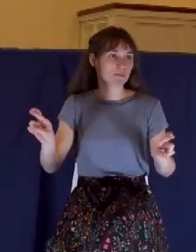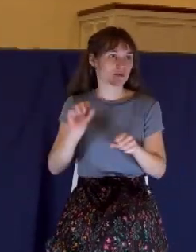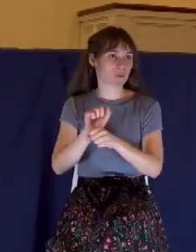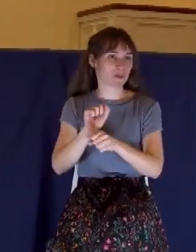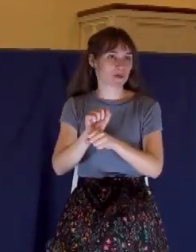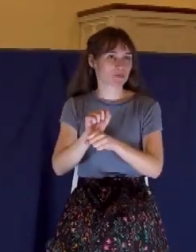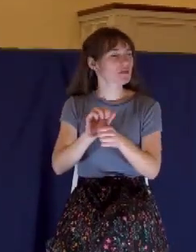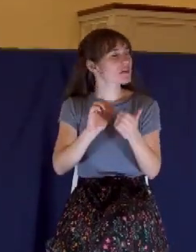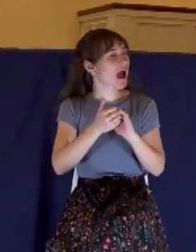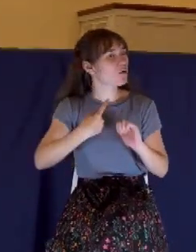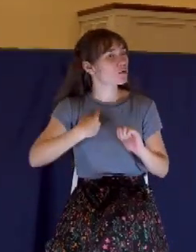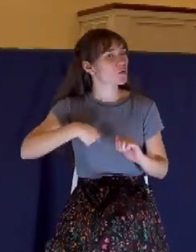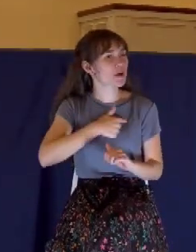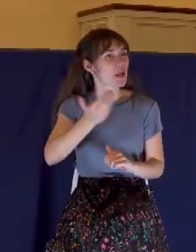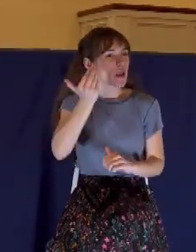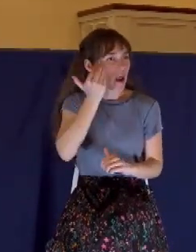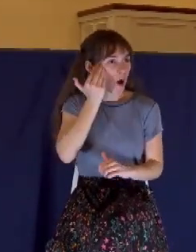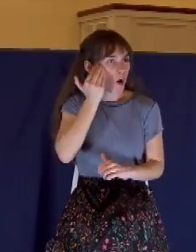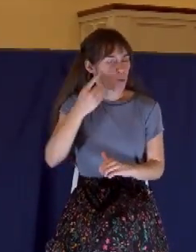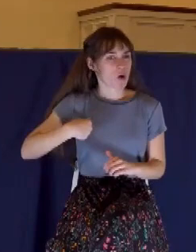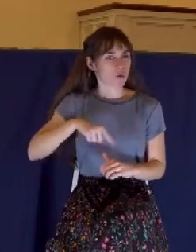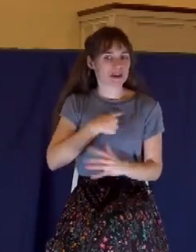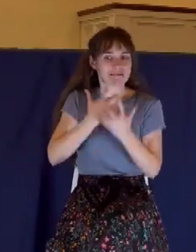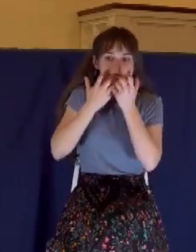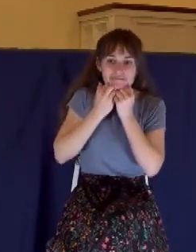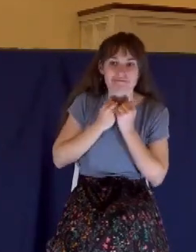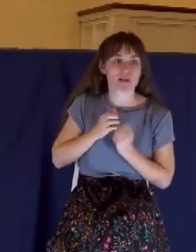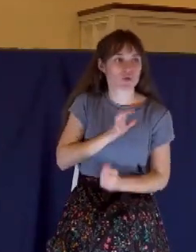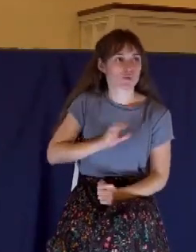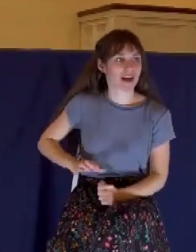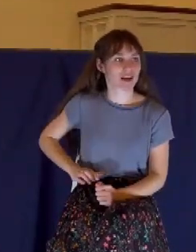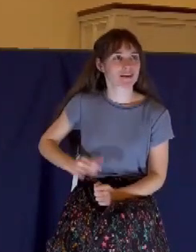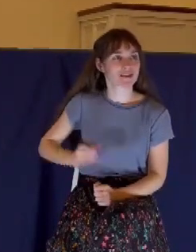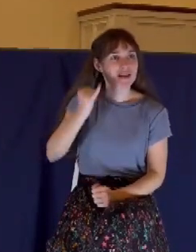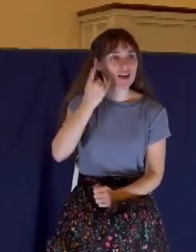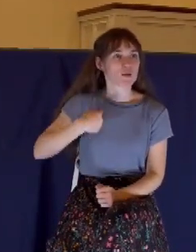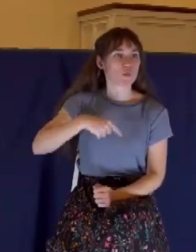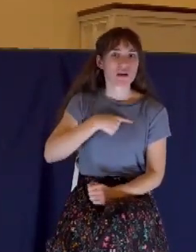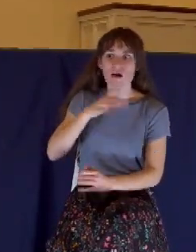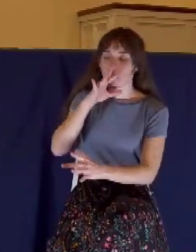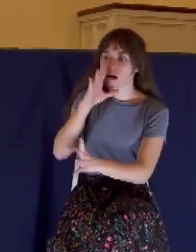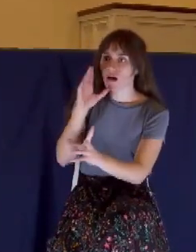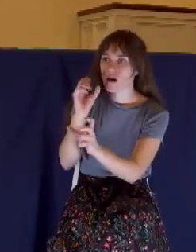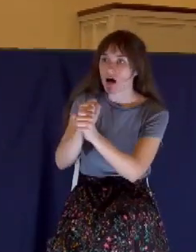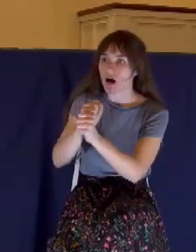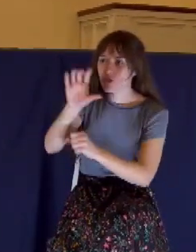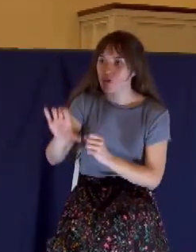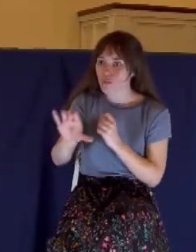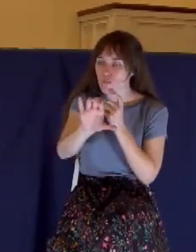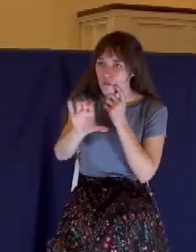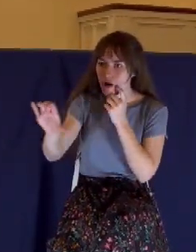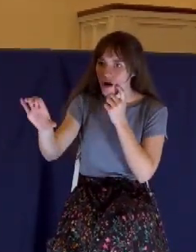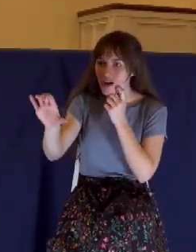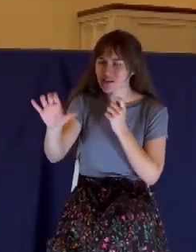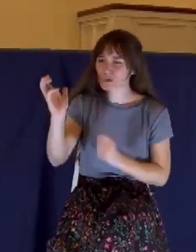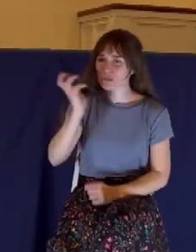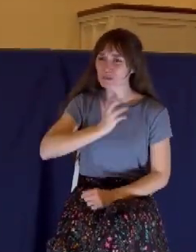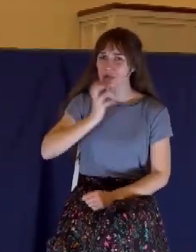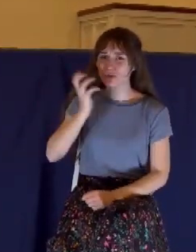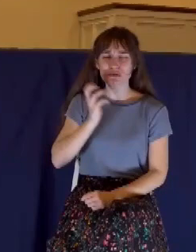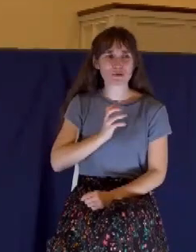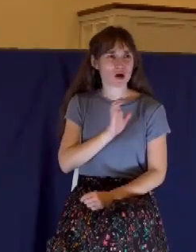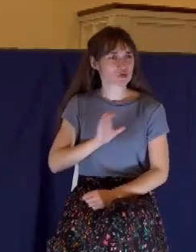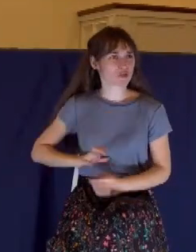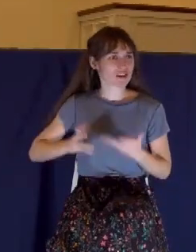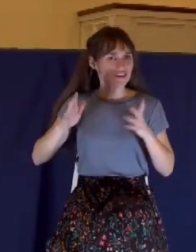we treasure Christ when we are obsessed with the cross and what He did for us? The Apostle Paul said in